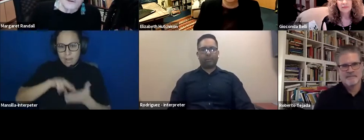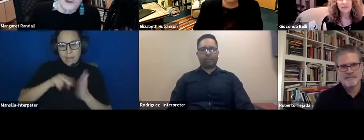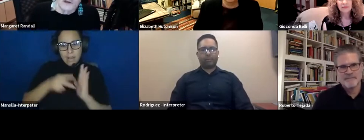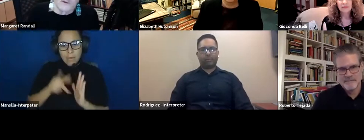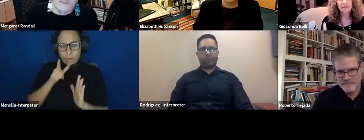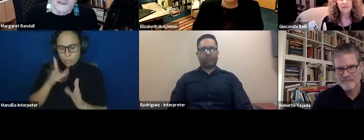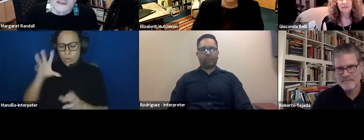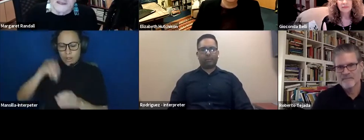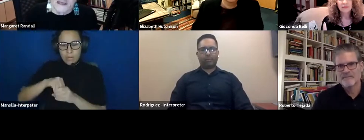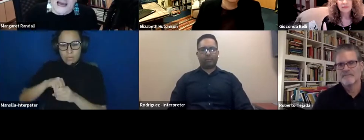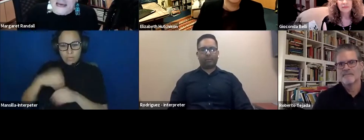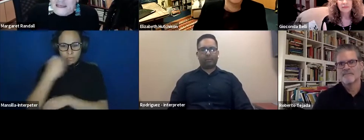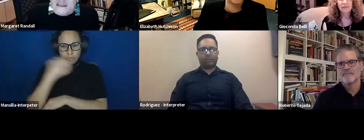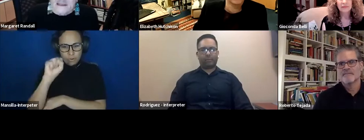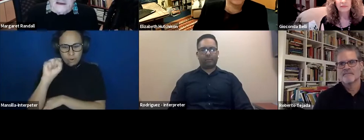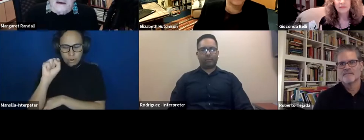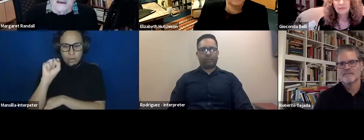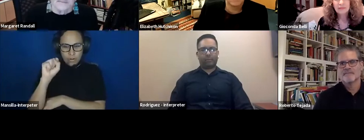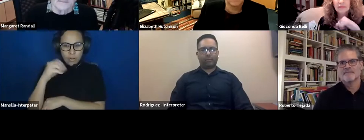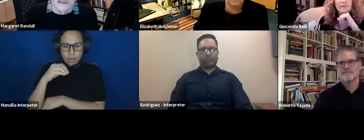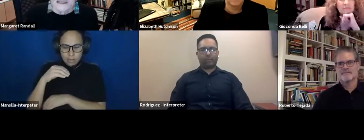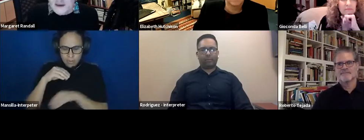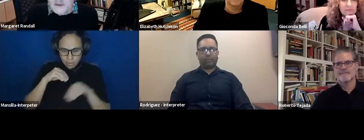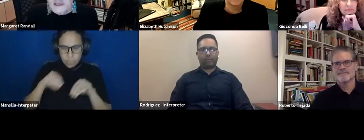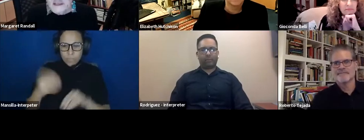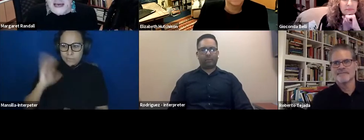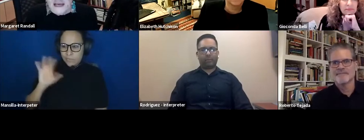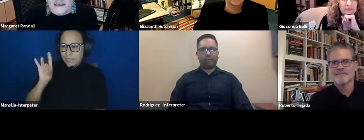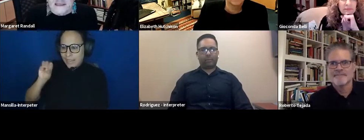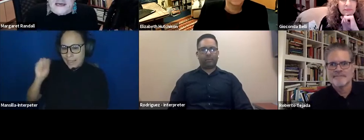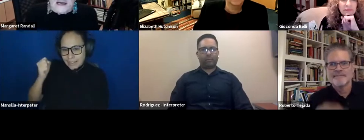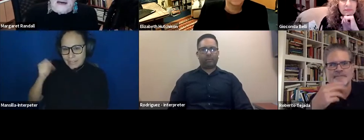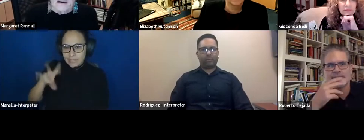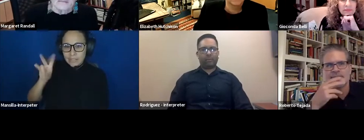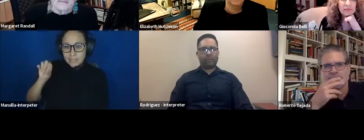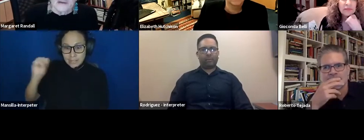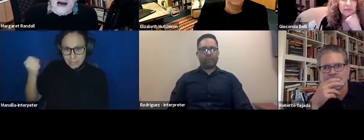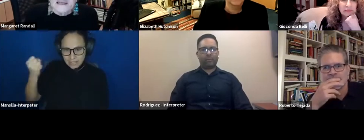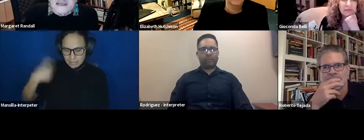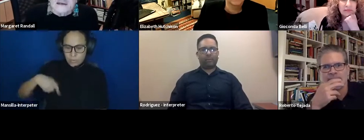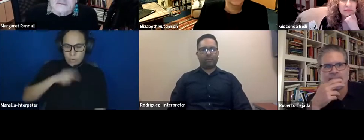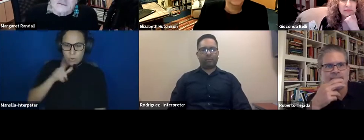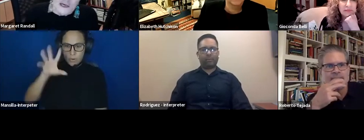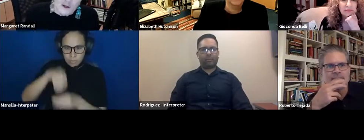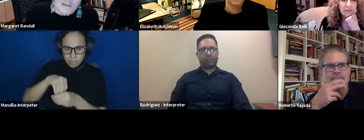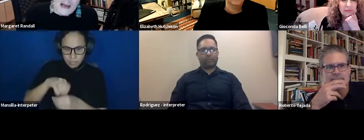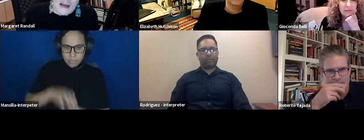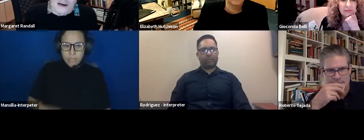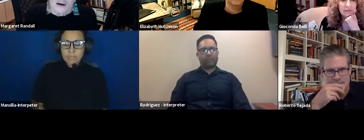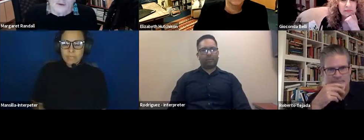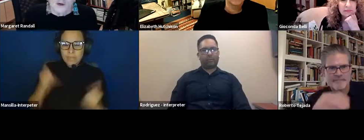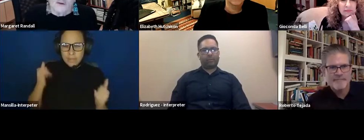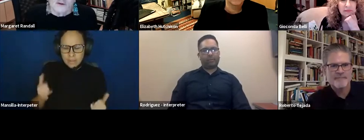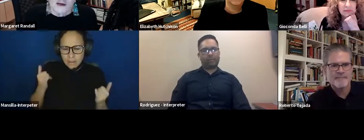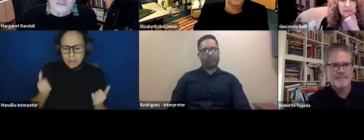in revolutionary movements in the 80s, in the 70s and 80s. I see, when I look back,